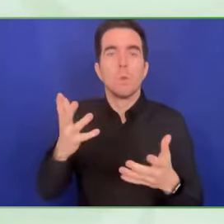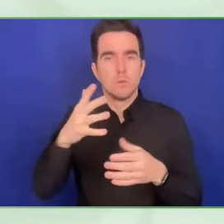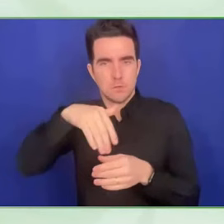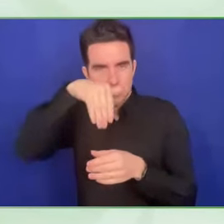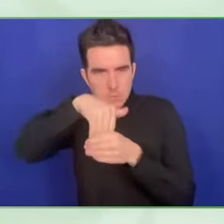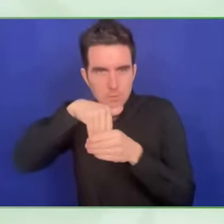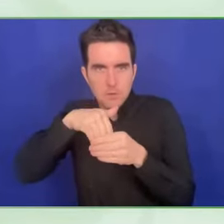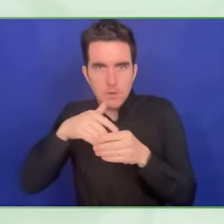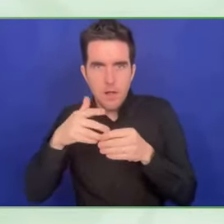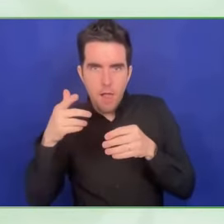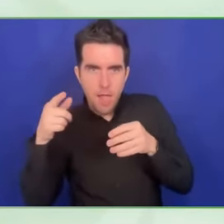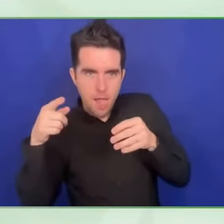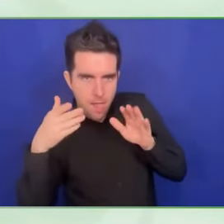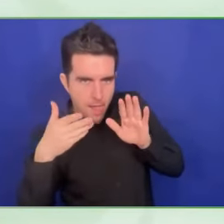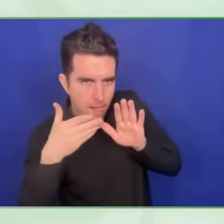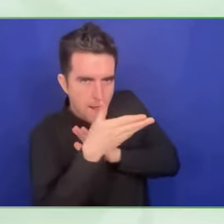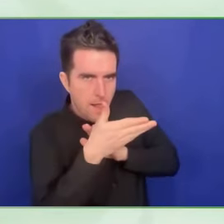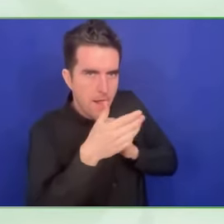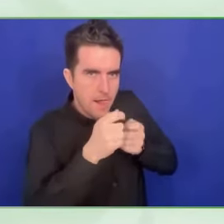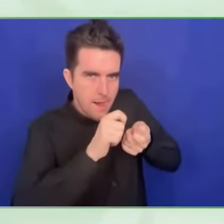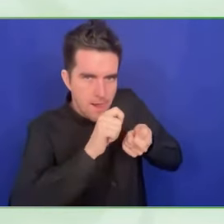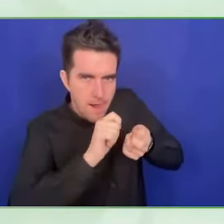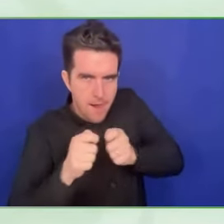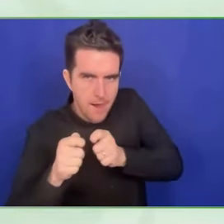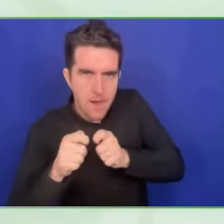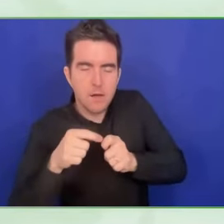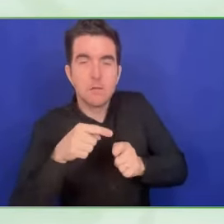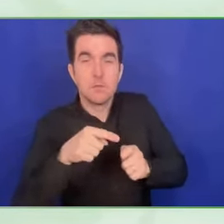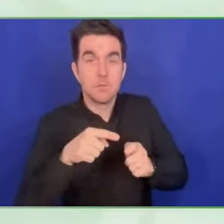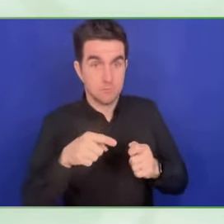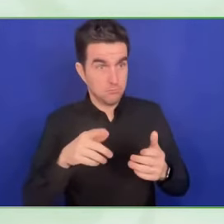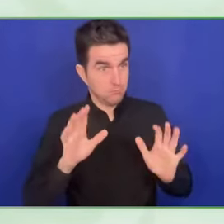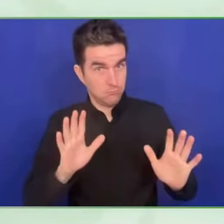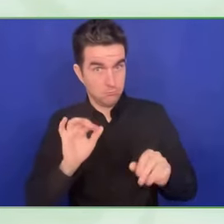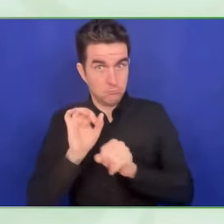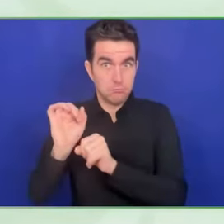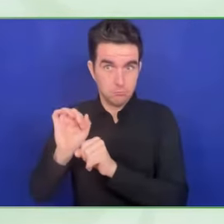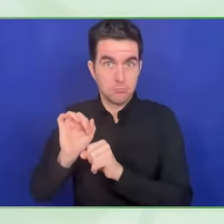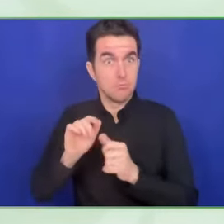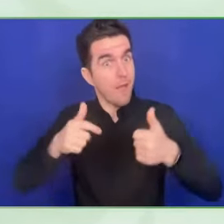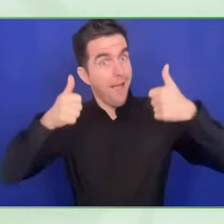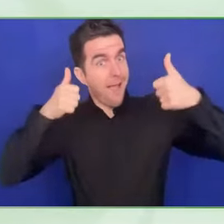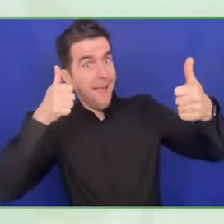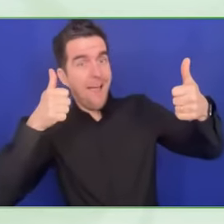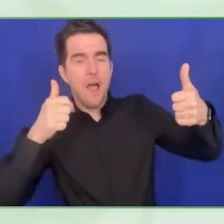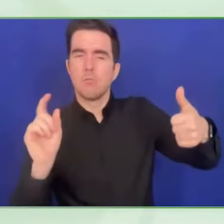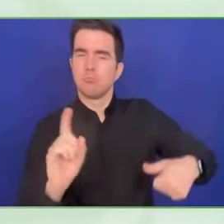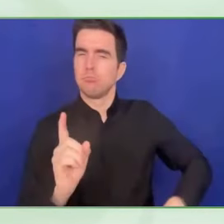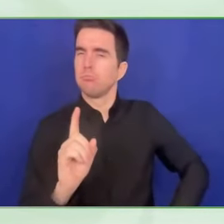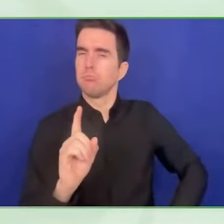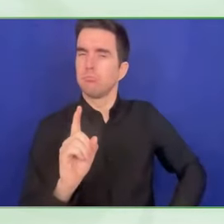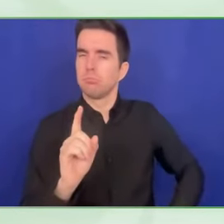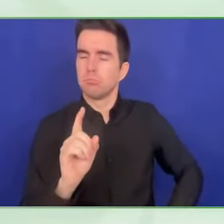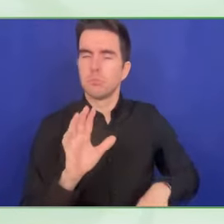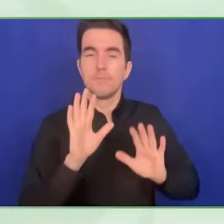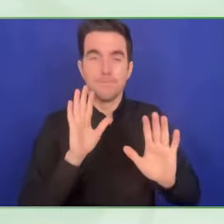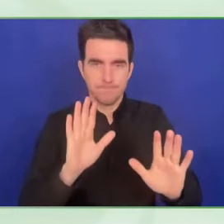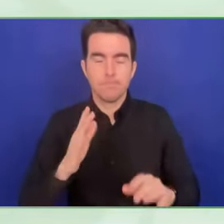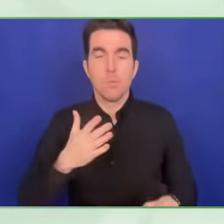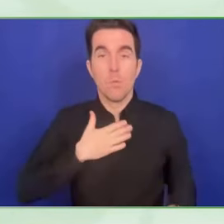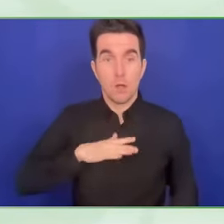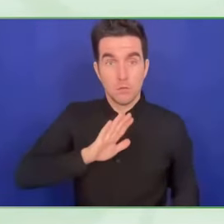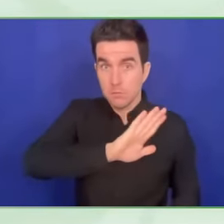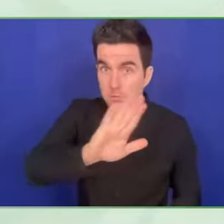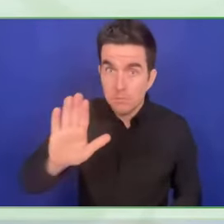tech companies working together to offer better protect you